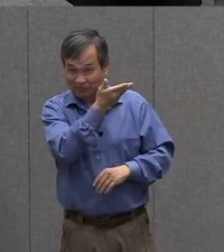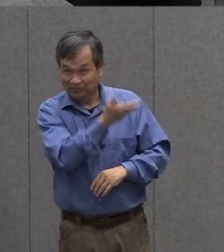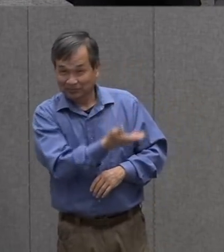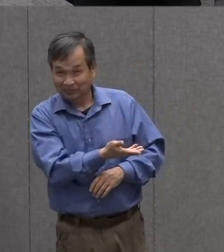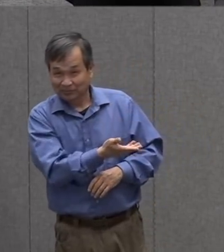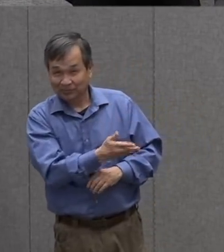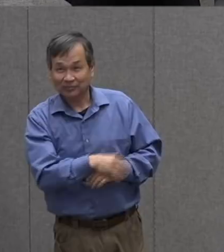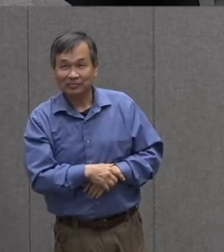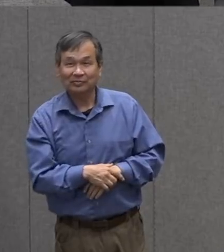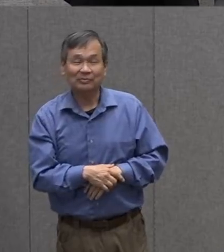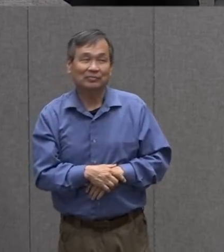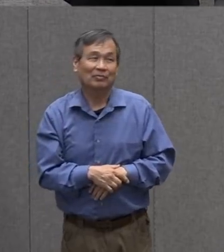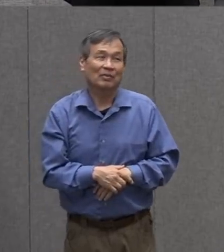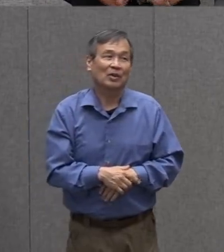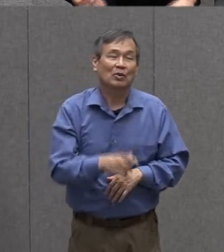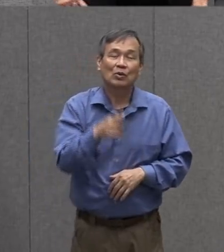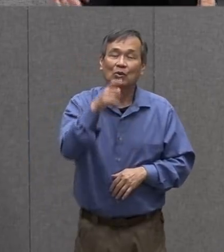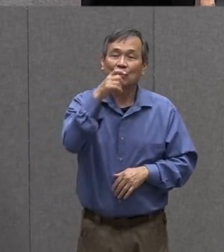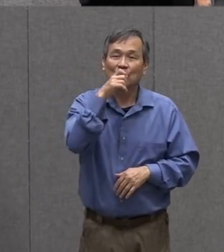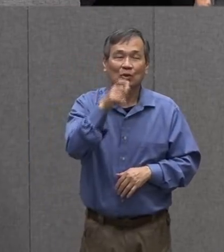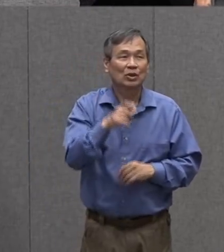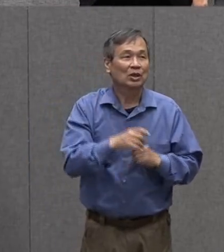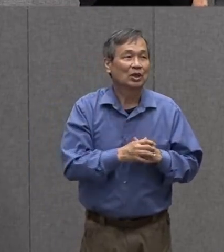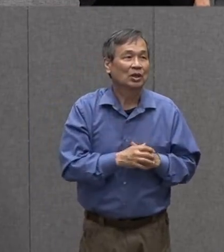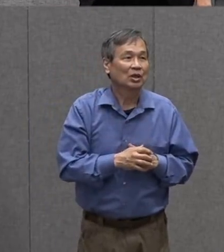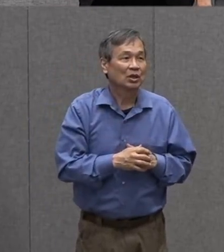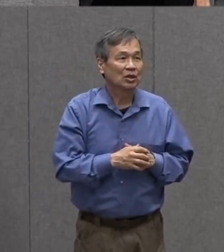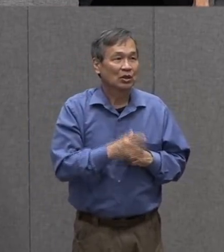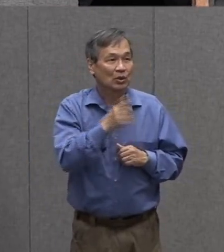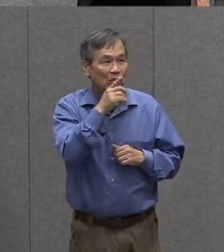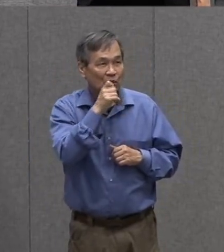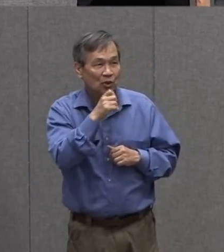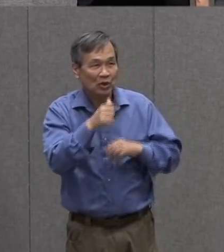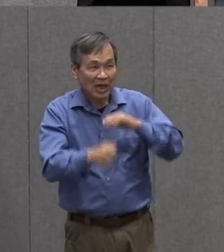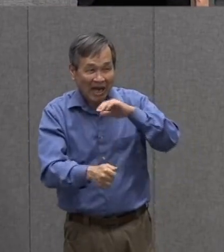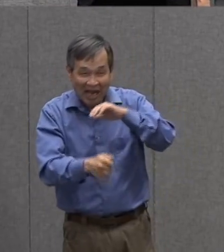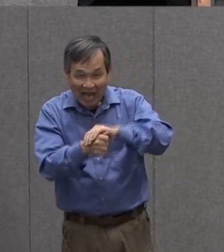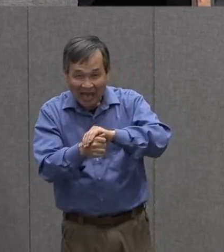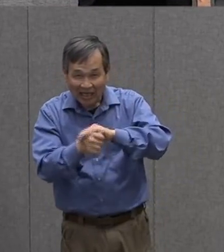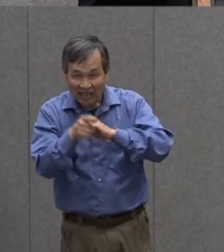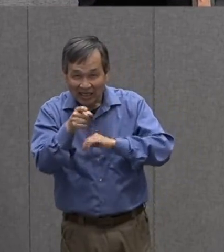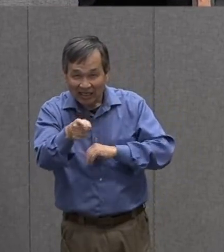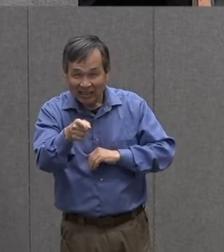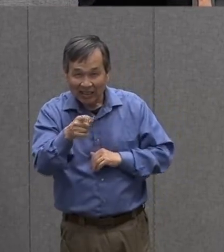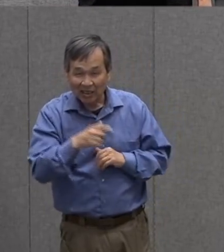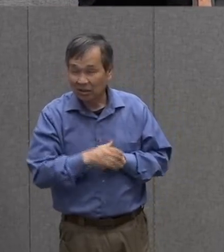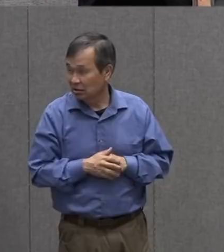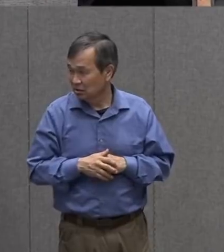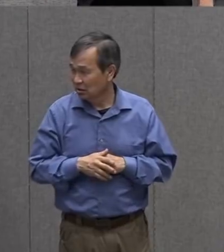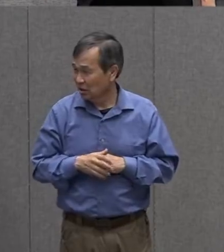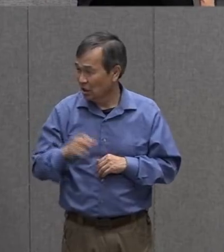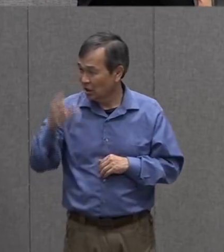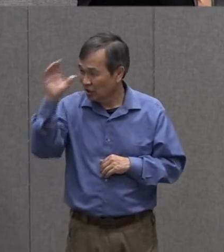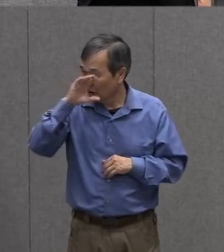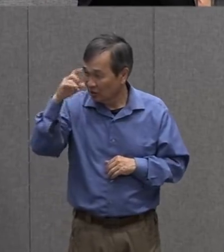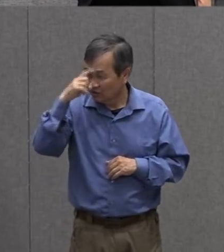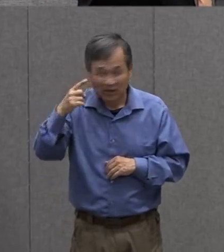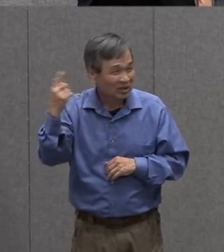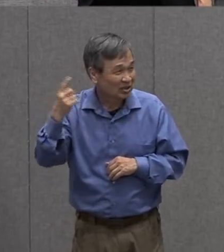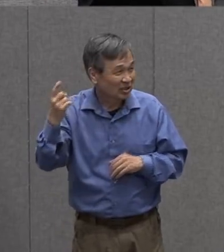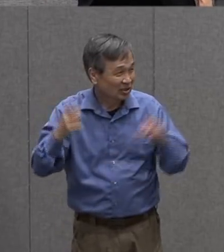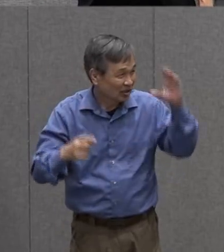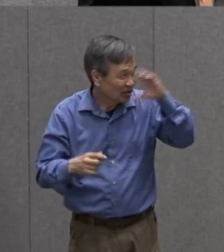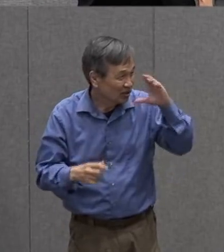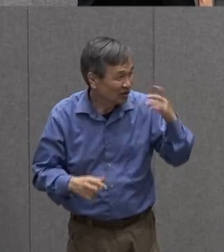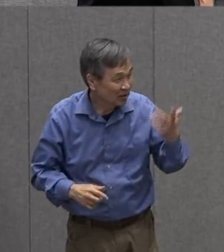called Who's Hiding There? Does that mean they're looking for who's hiding? Well, I